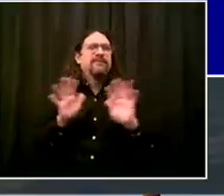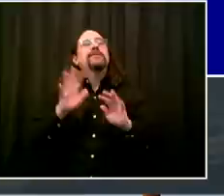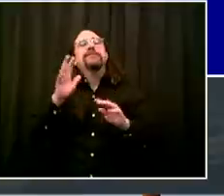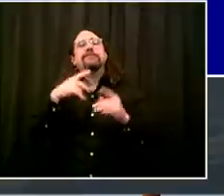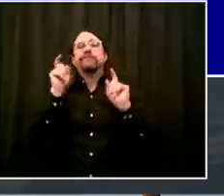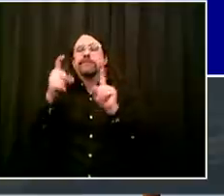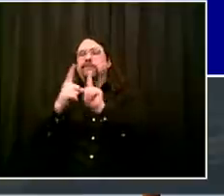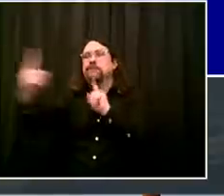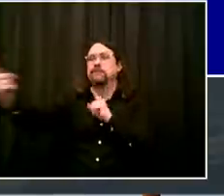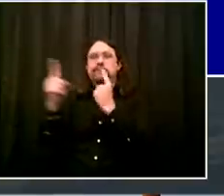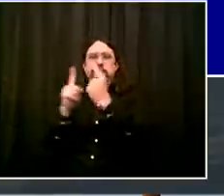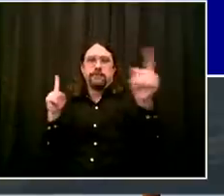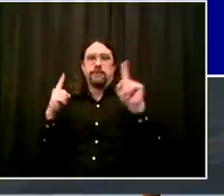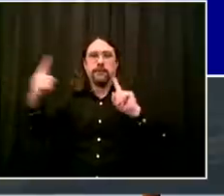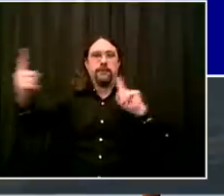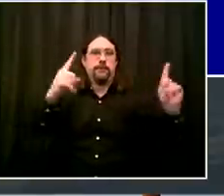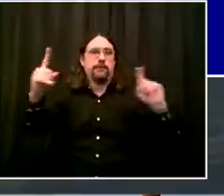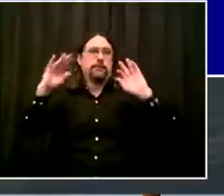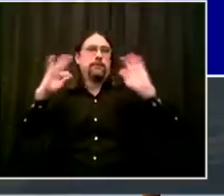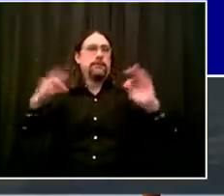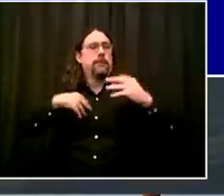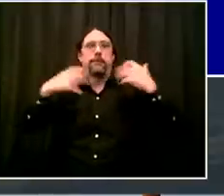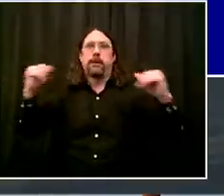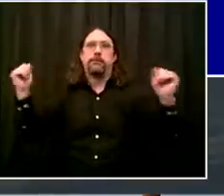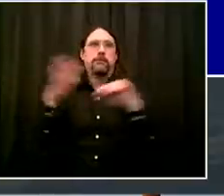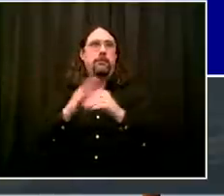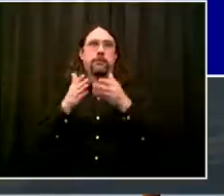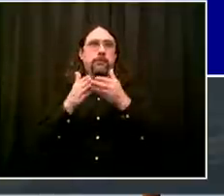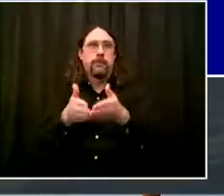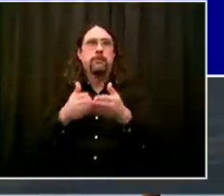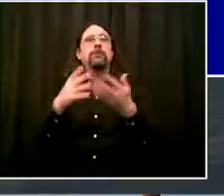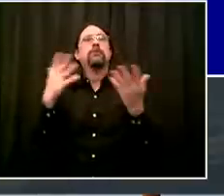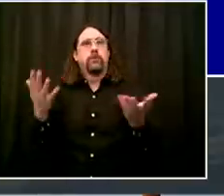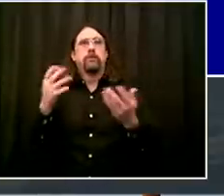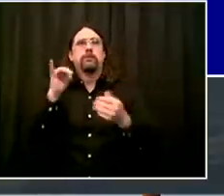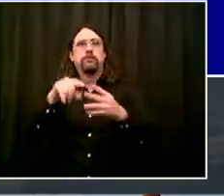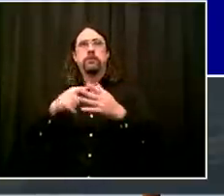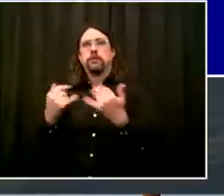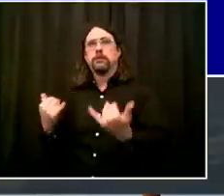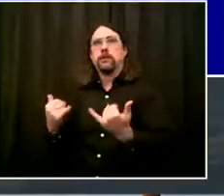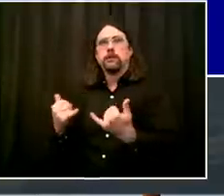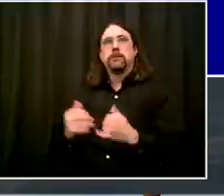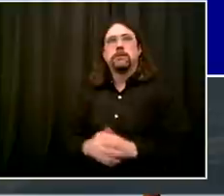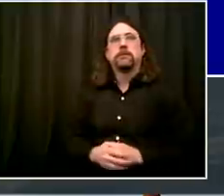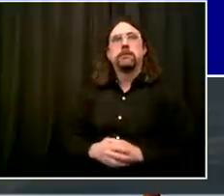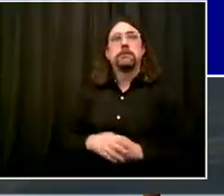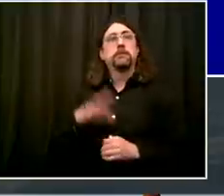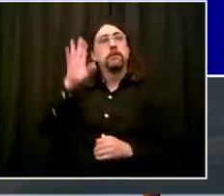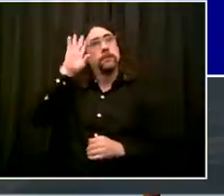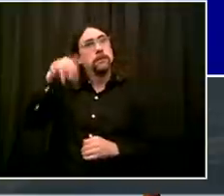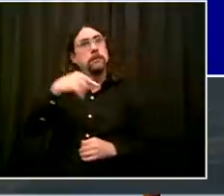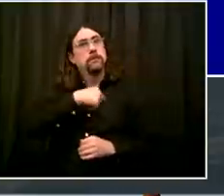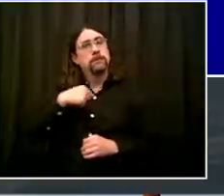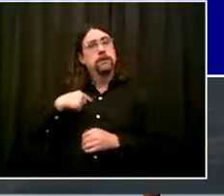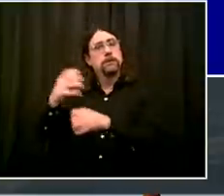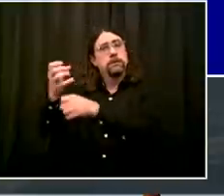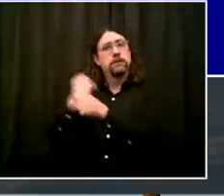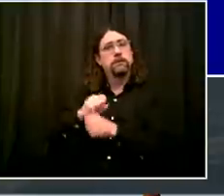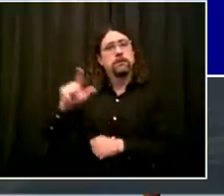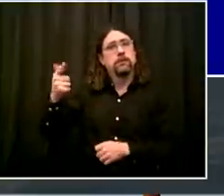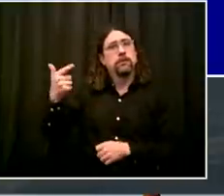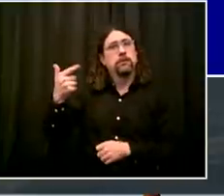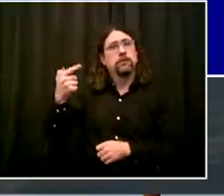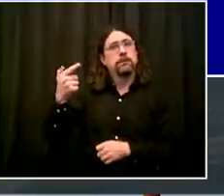we're getting a $21 million grant for the ferry. And that is going to help us as we start to ramp back up